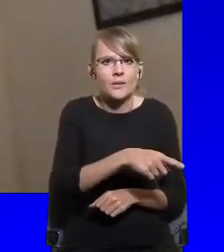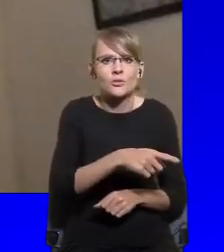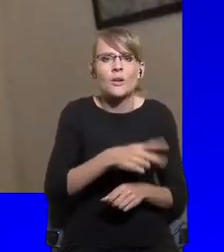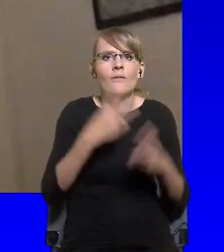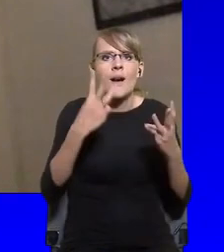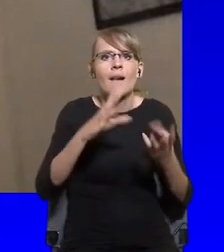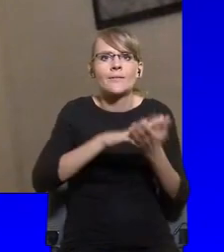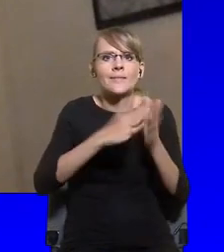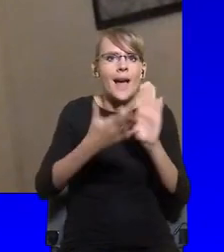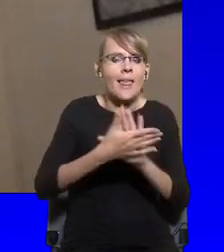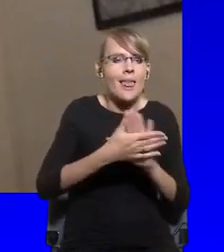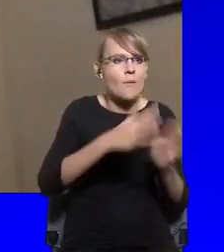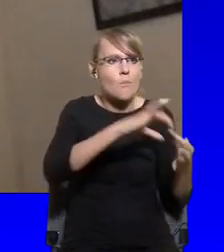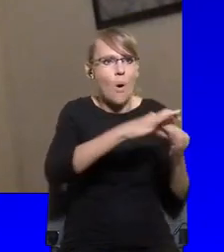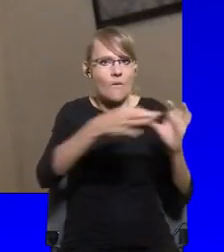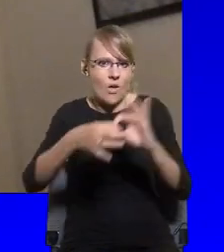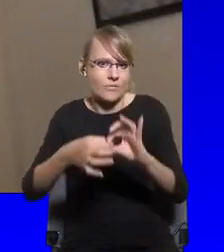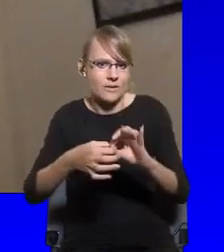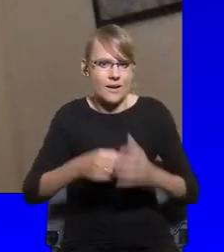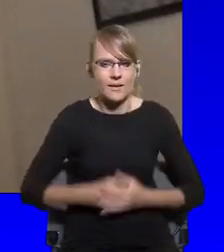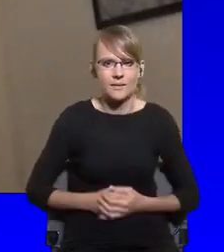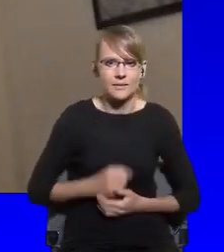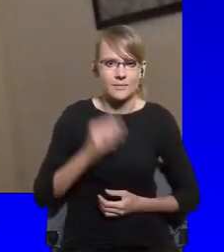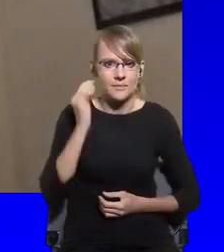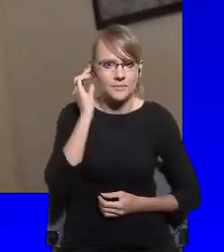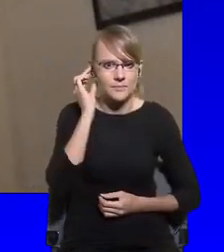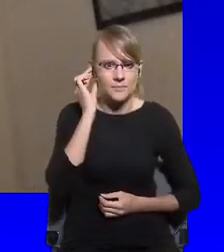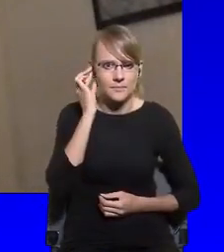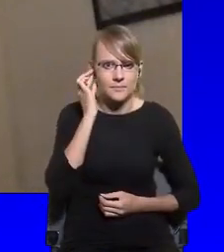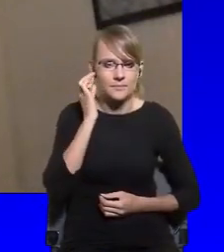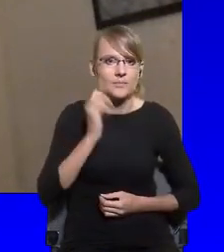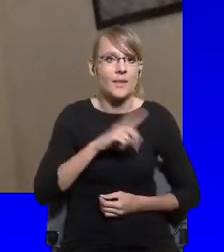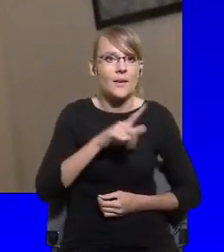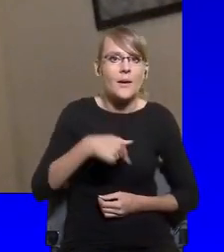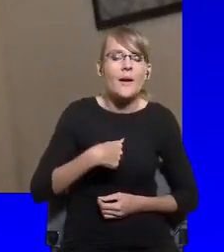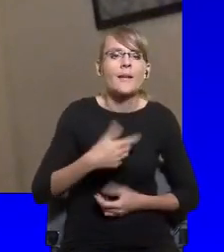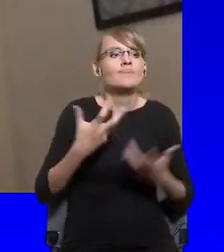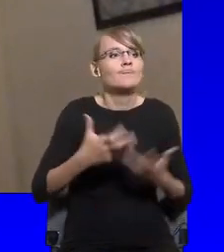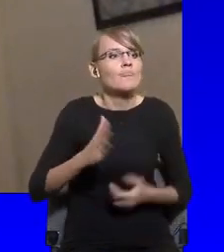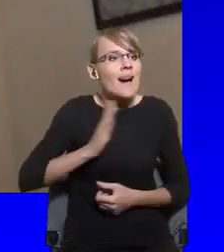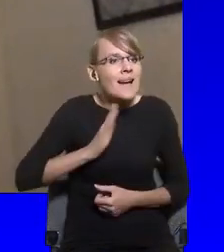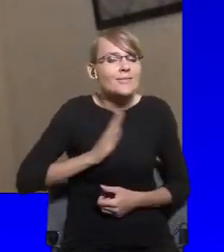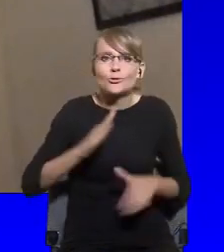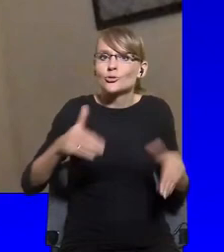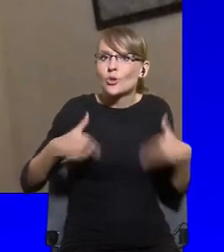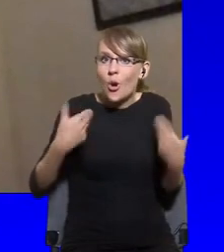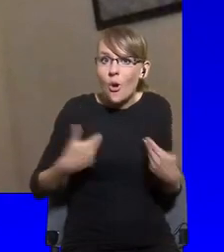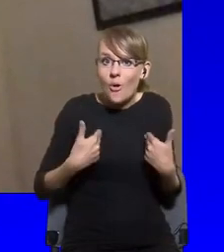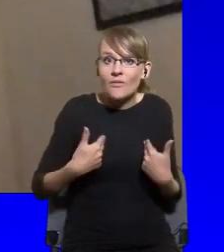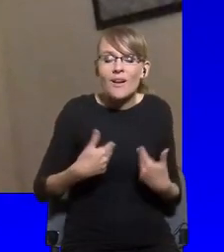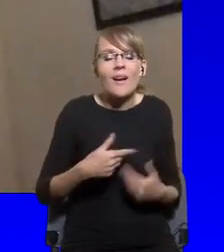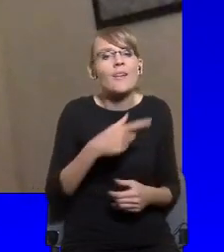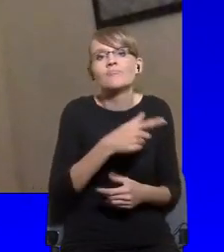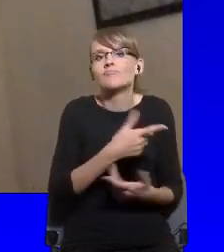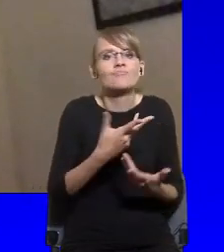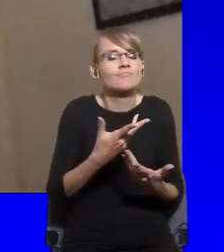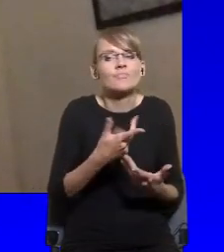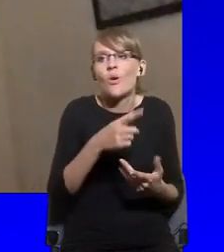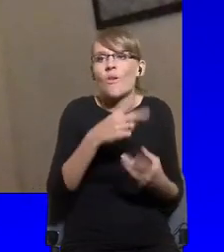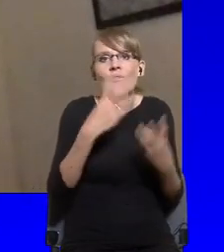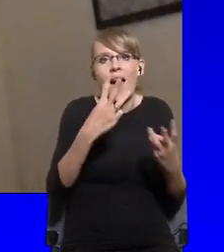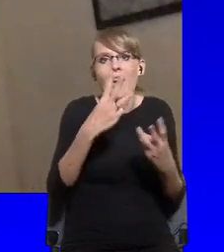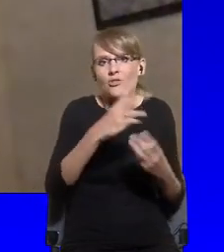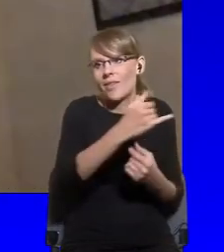security, our health is ultimately bound up with other people, and that the only way